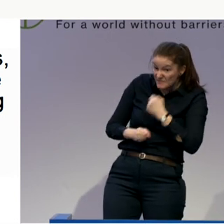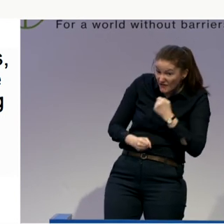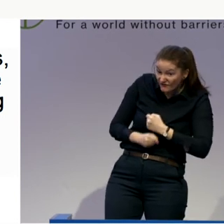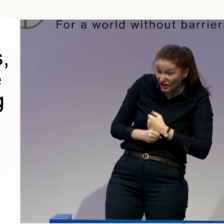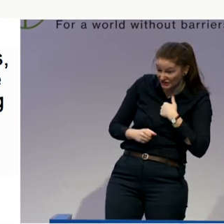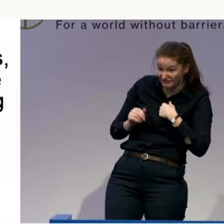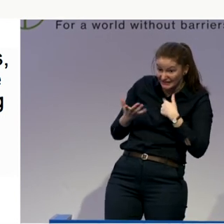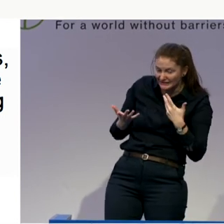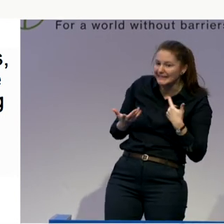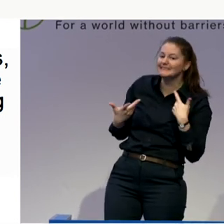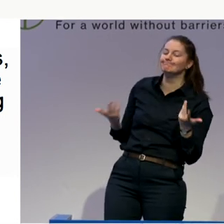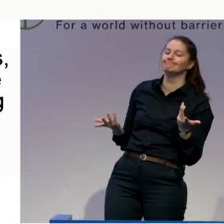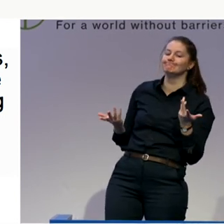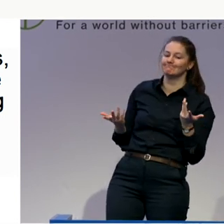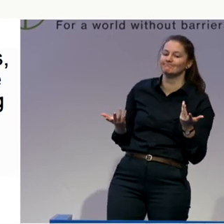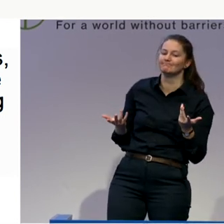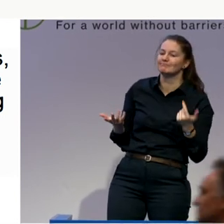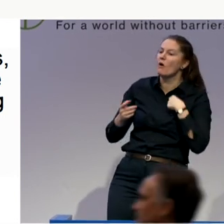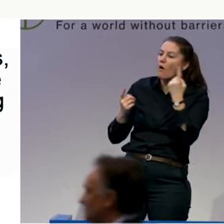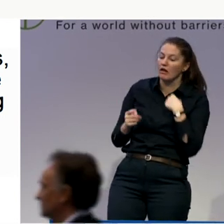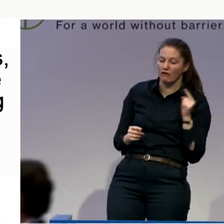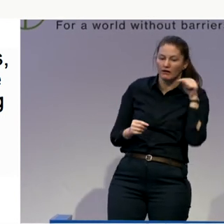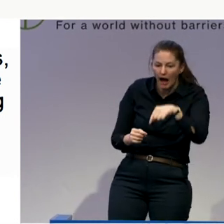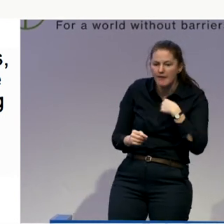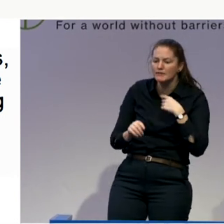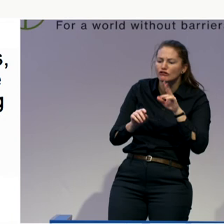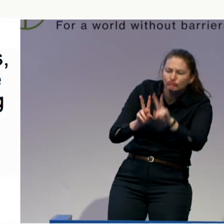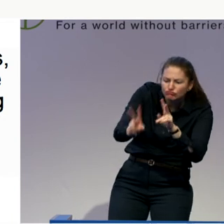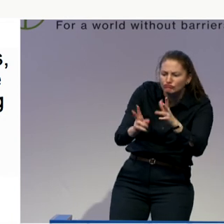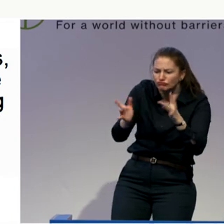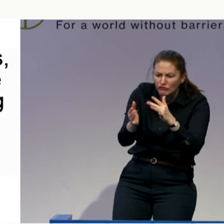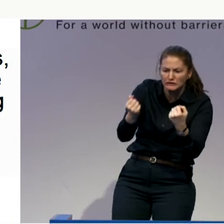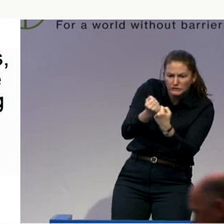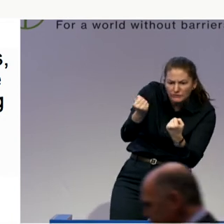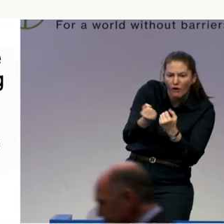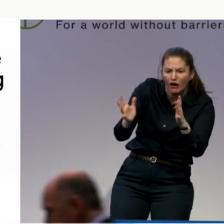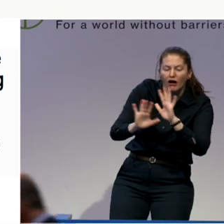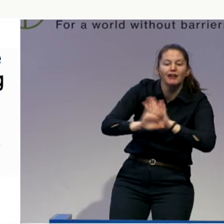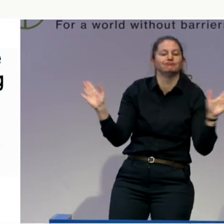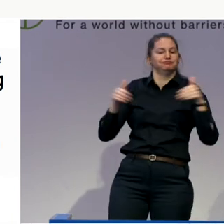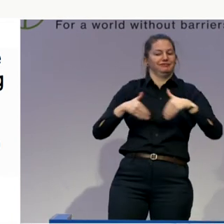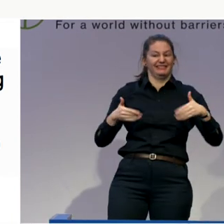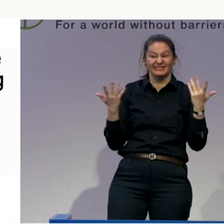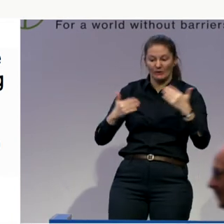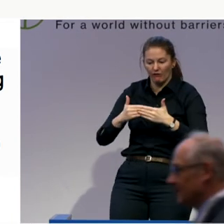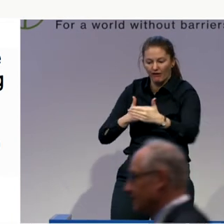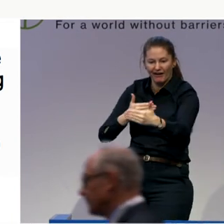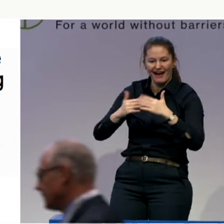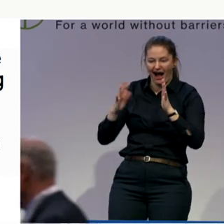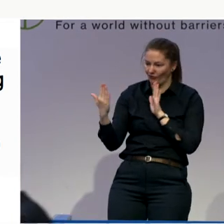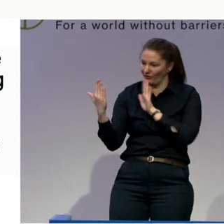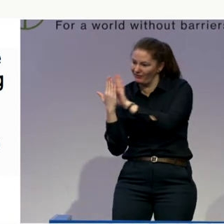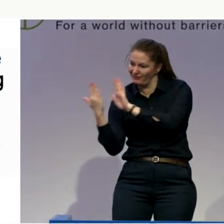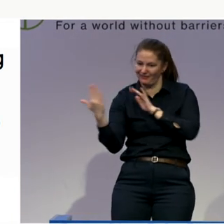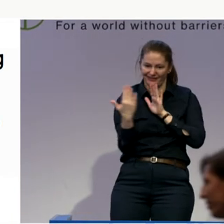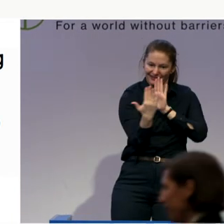I go away. Do you see what I mean? There are lots of boundary issues, questions we need to negotiate. So what I'm saying is that we need